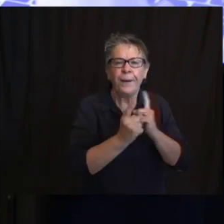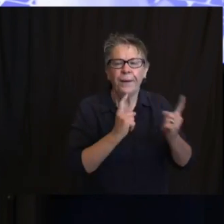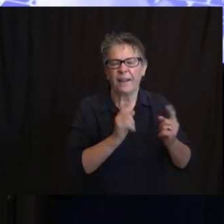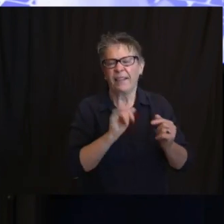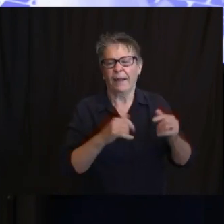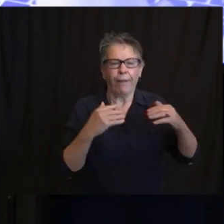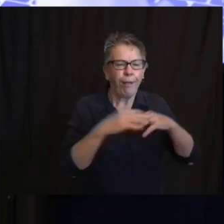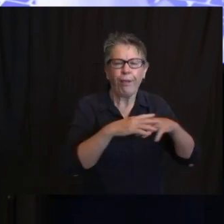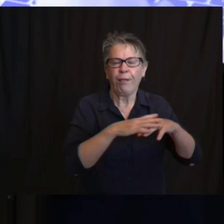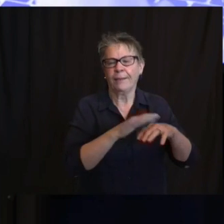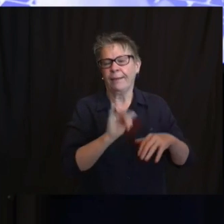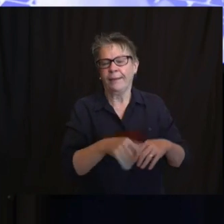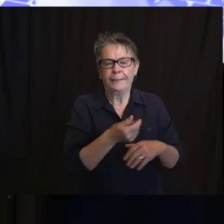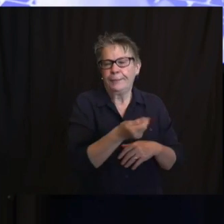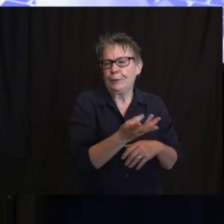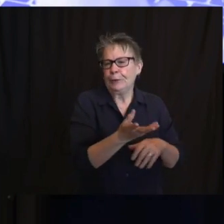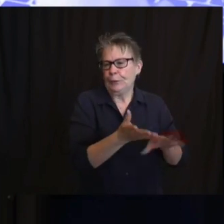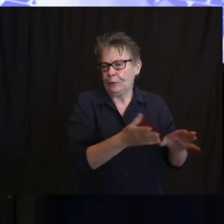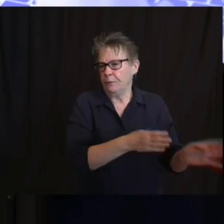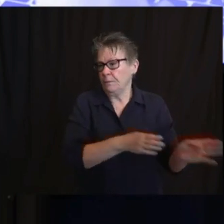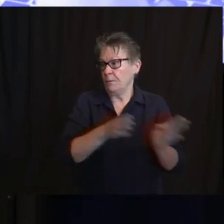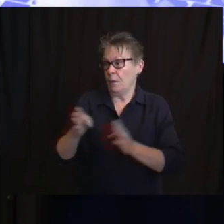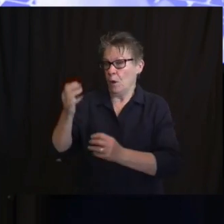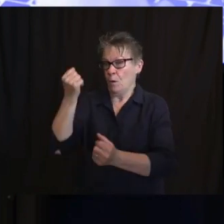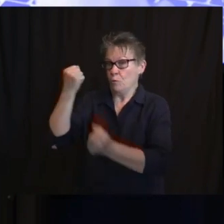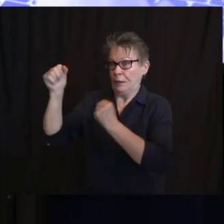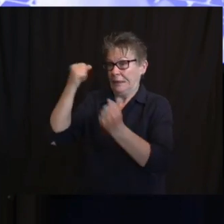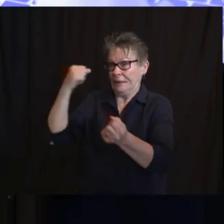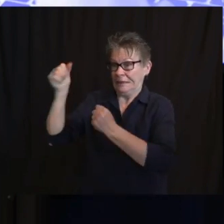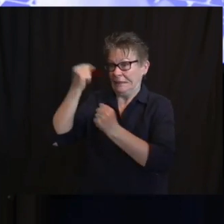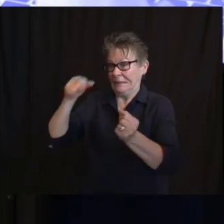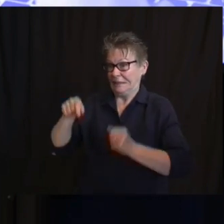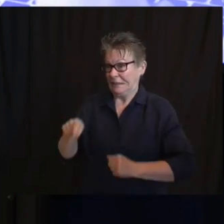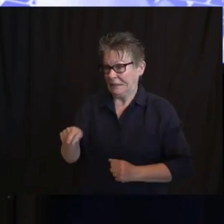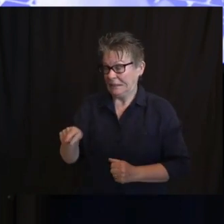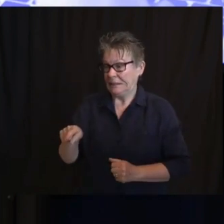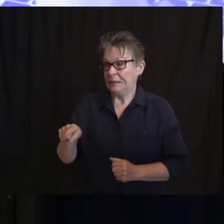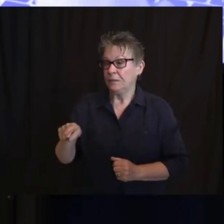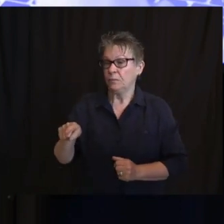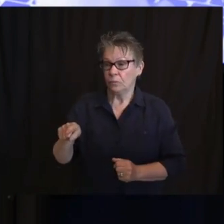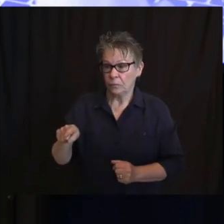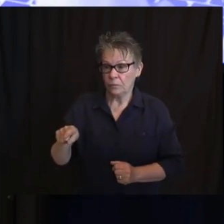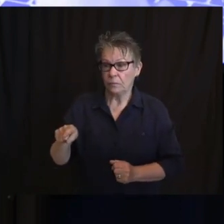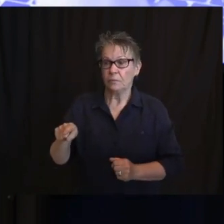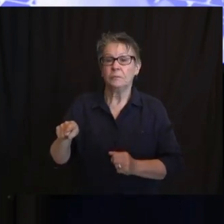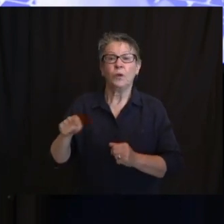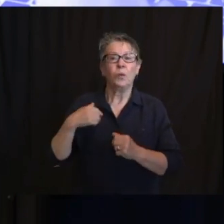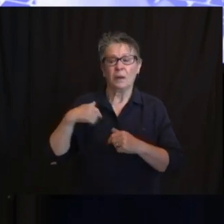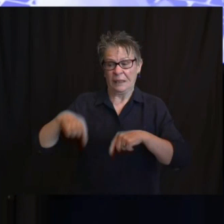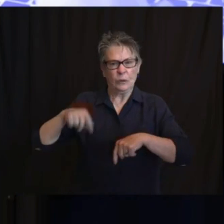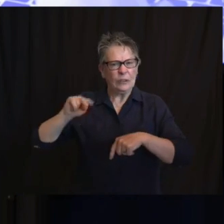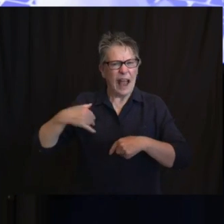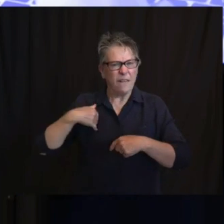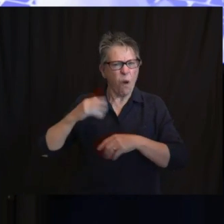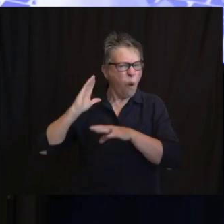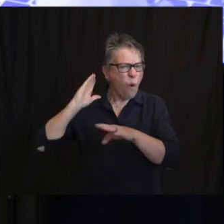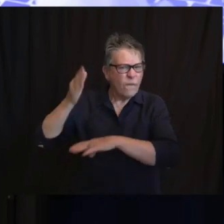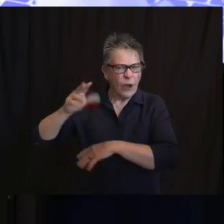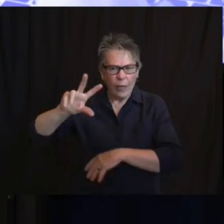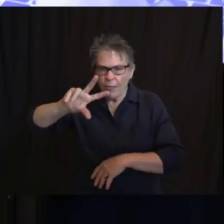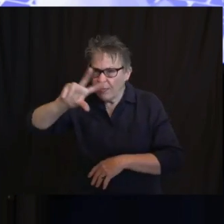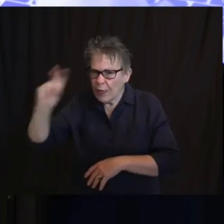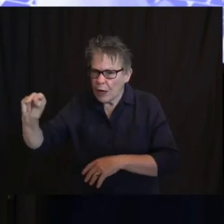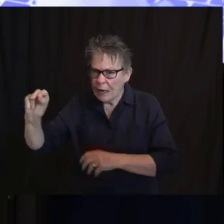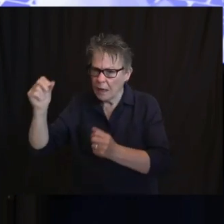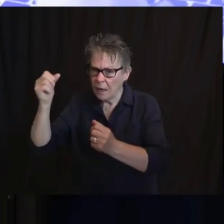weekend to the governor's point, there were more than 30 organized protests, only two of which did not end